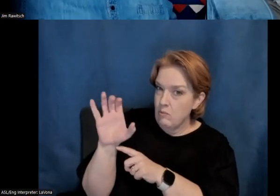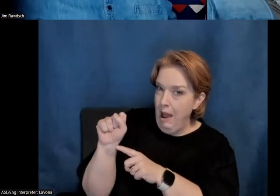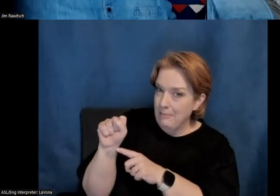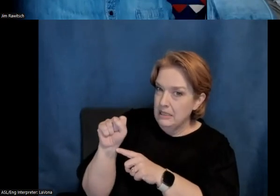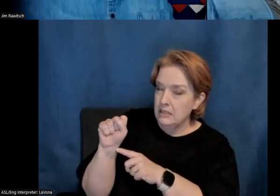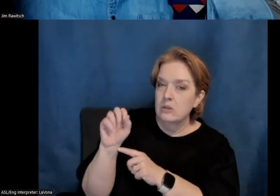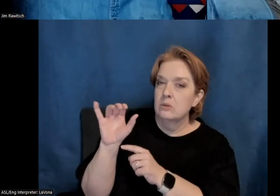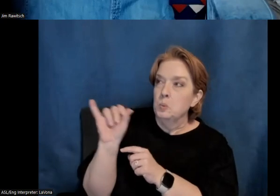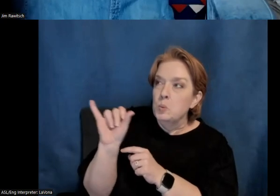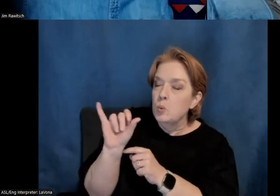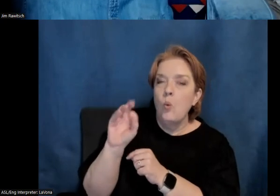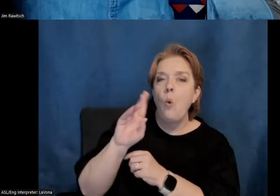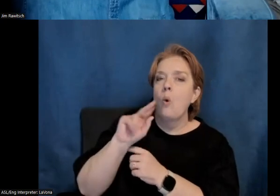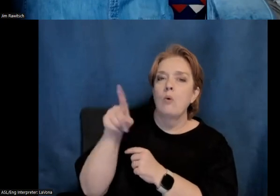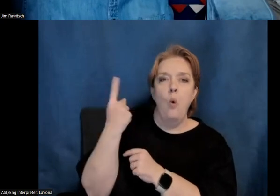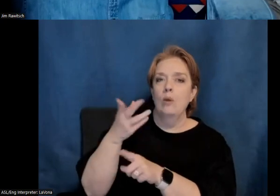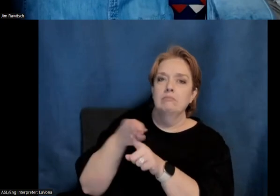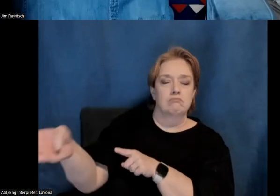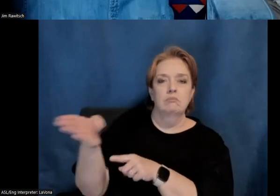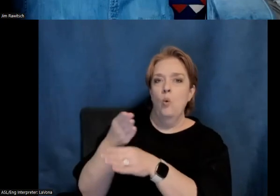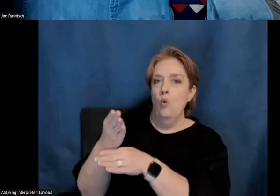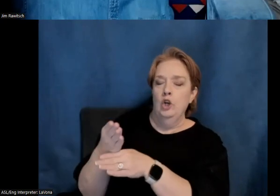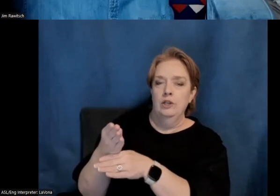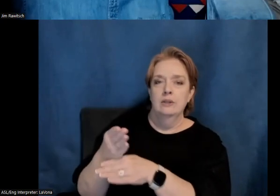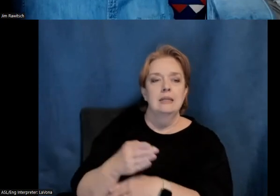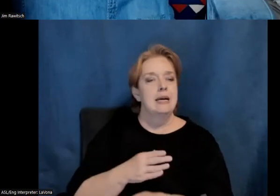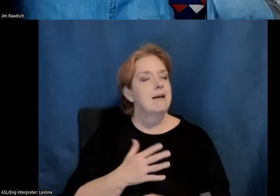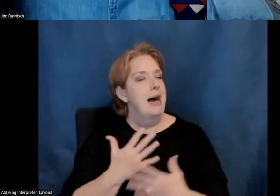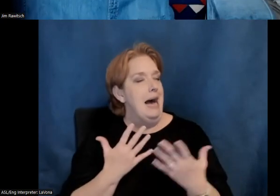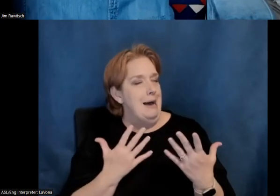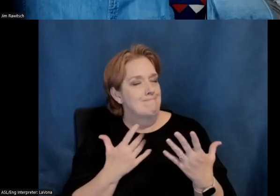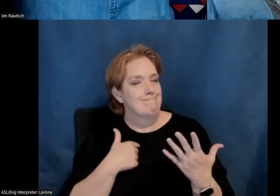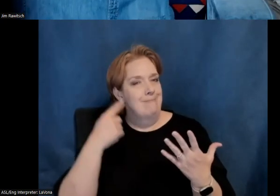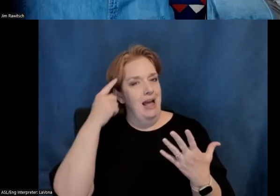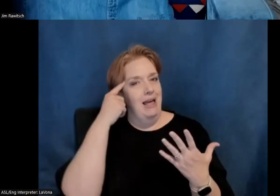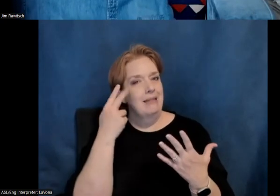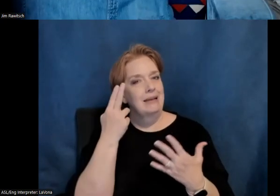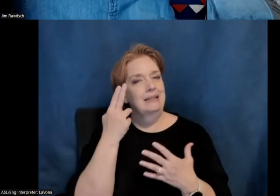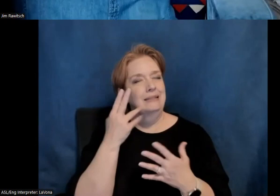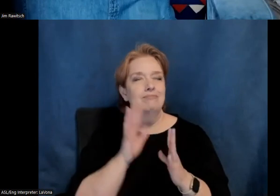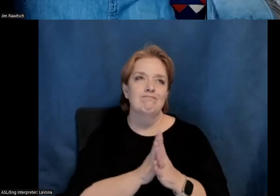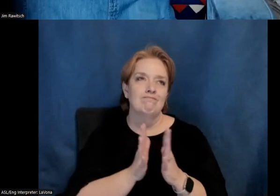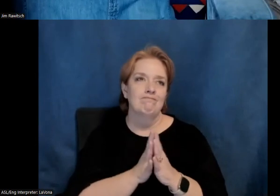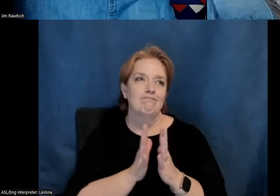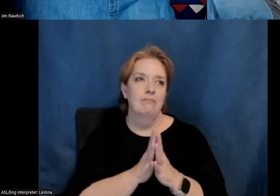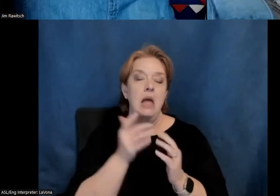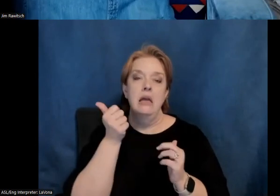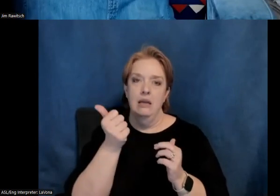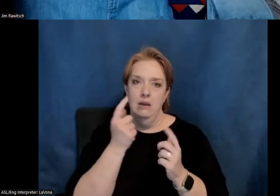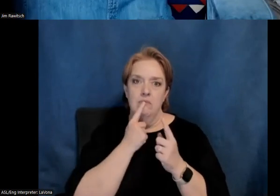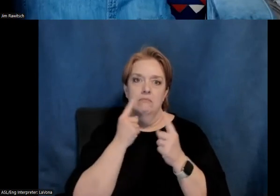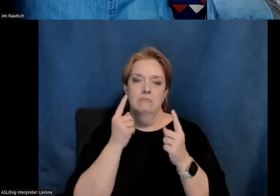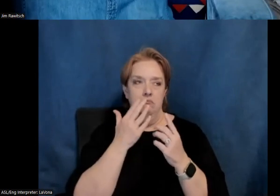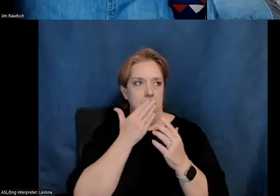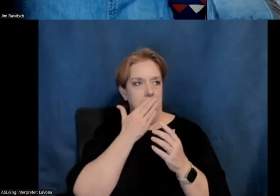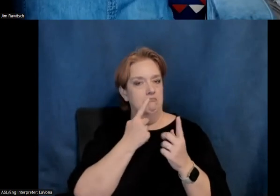was it all woodworking all the time? You know, I think, uh, I think once he started, uh, he, he was quite an accomplished artist, uh,